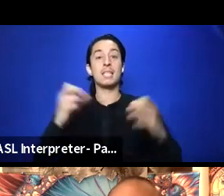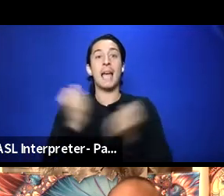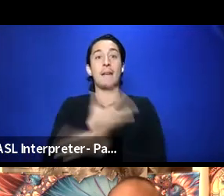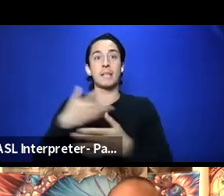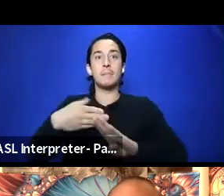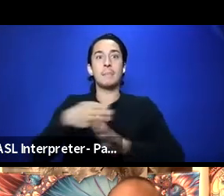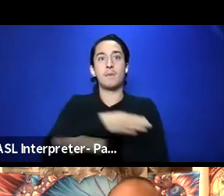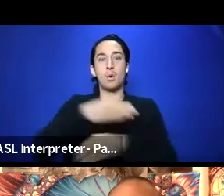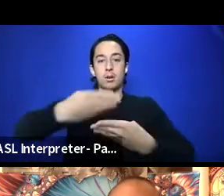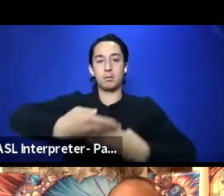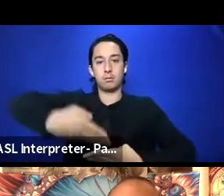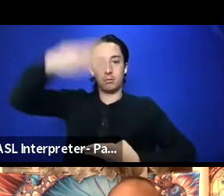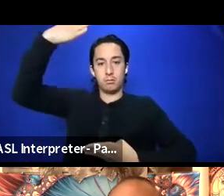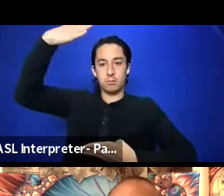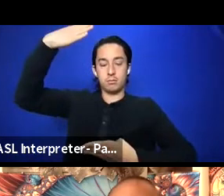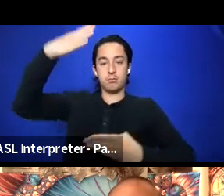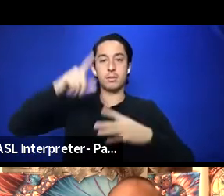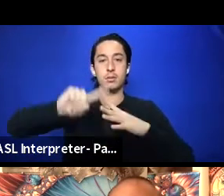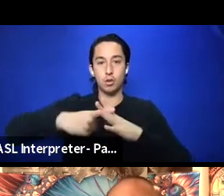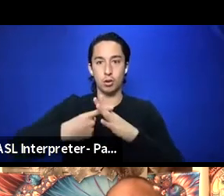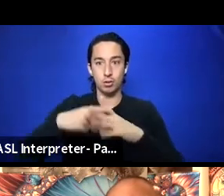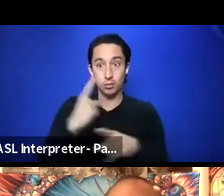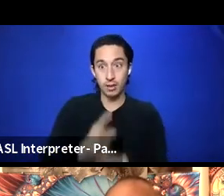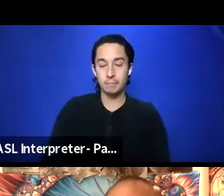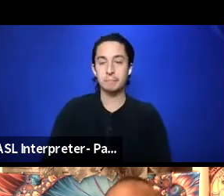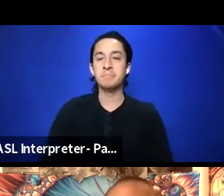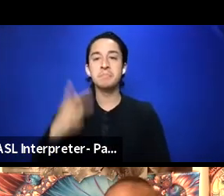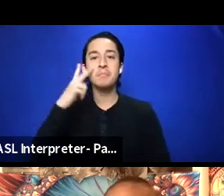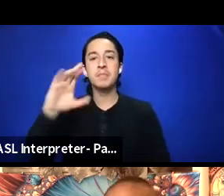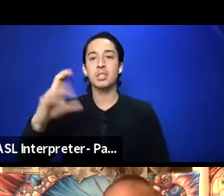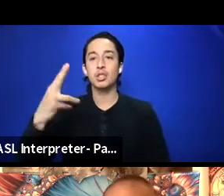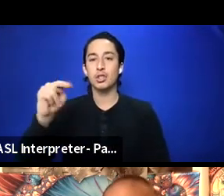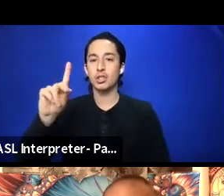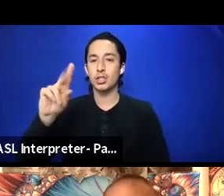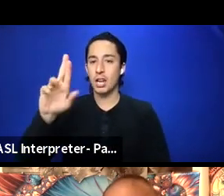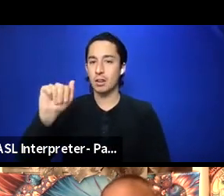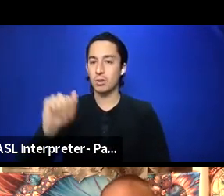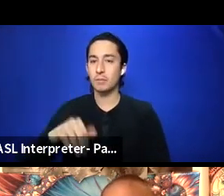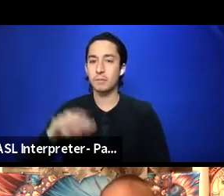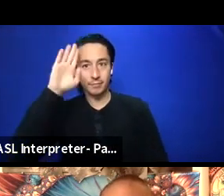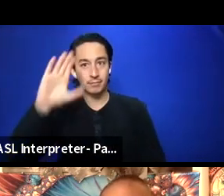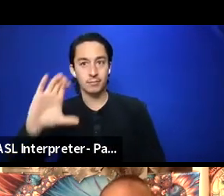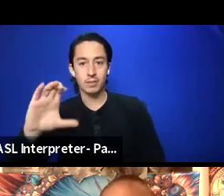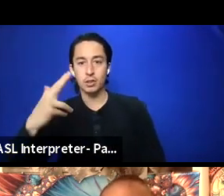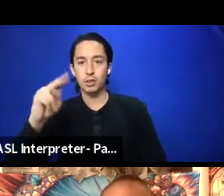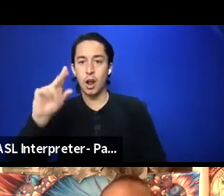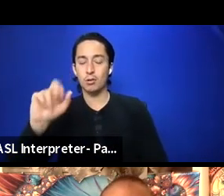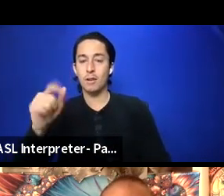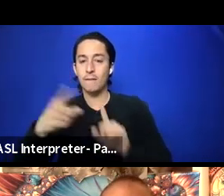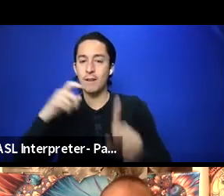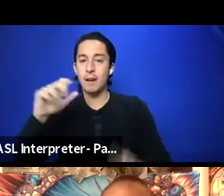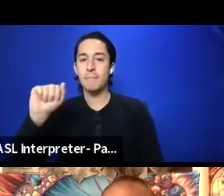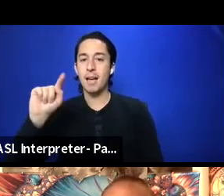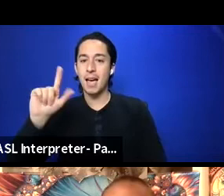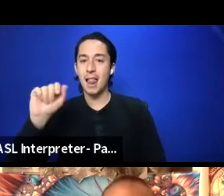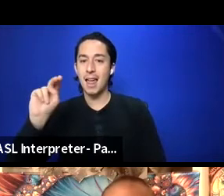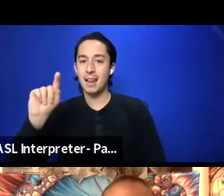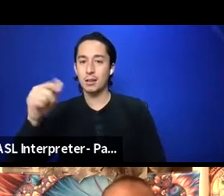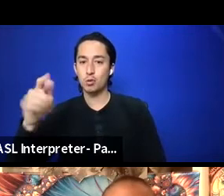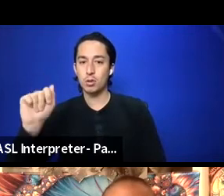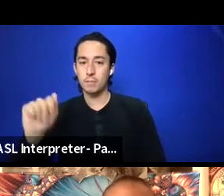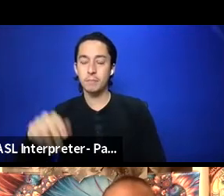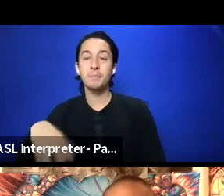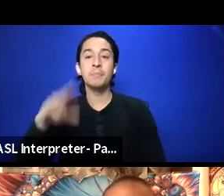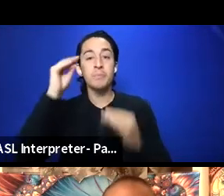right? Um, yeah, I see Chandra's hand. Hey there, it's Chandra from Atlanta. I thought of something just now, what if you could buy